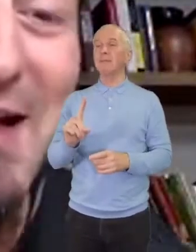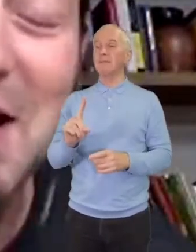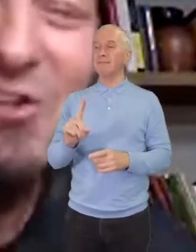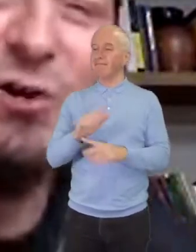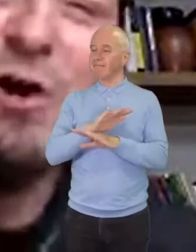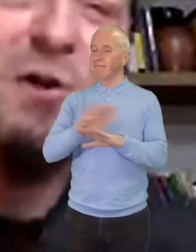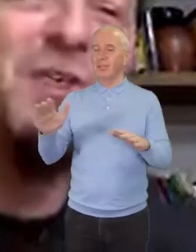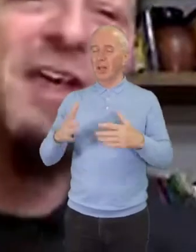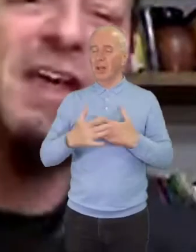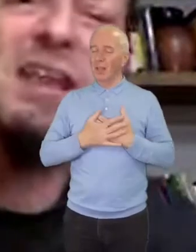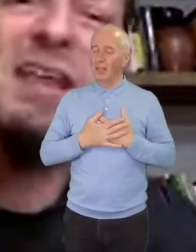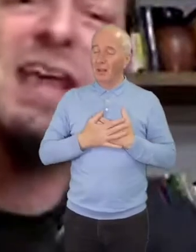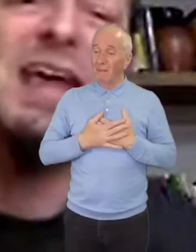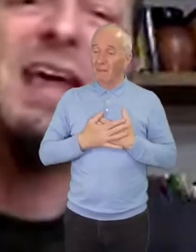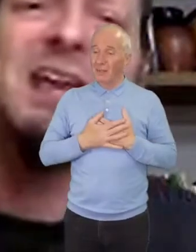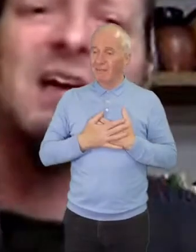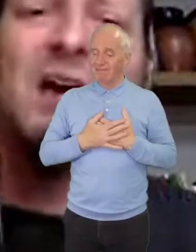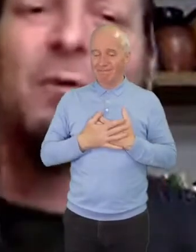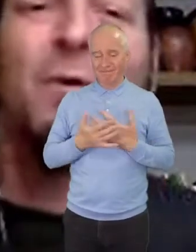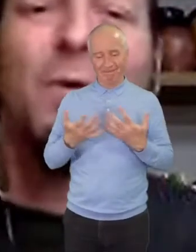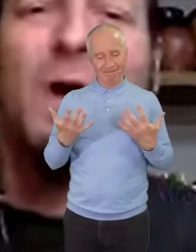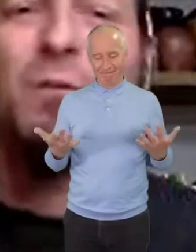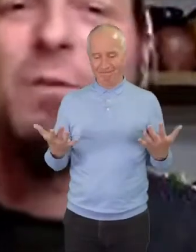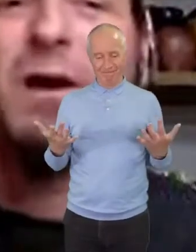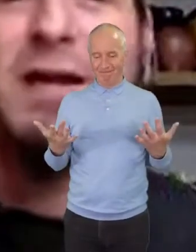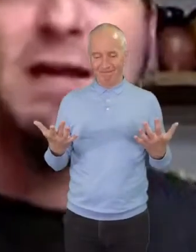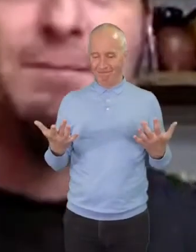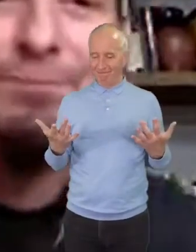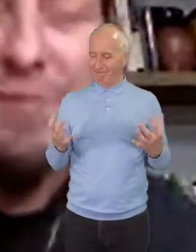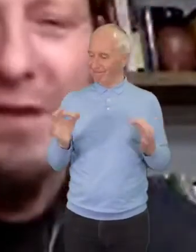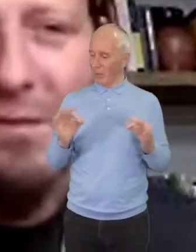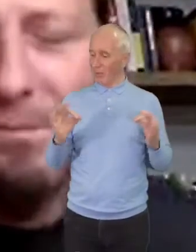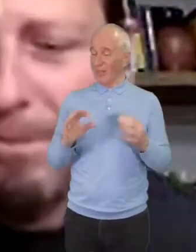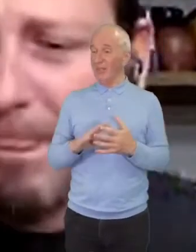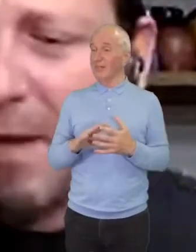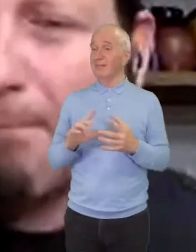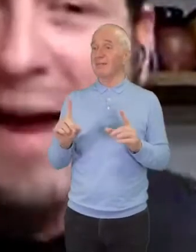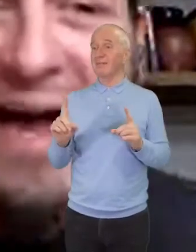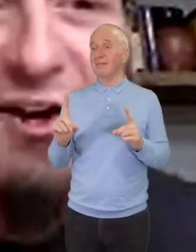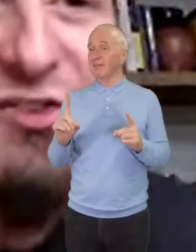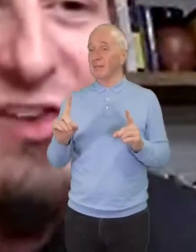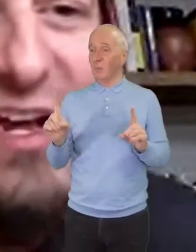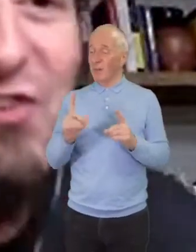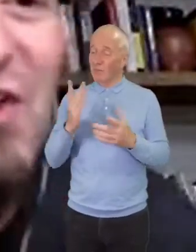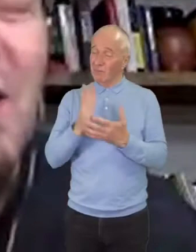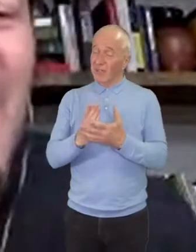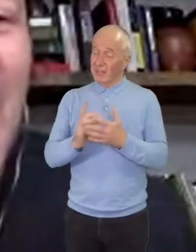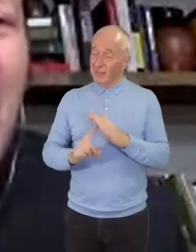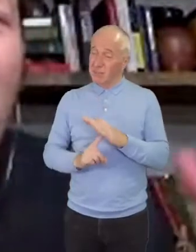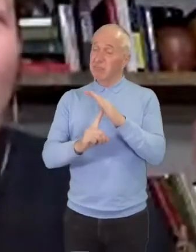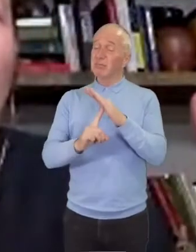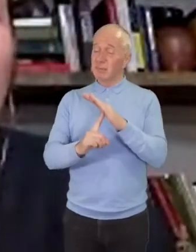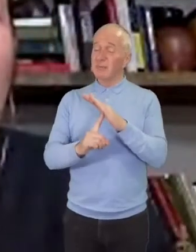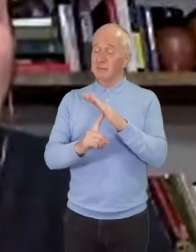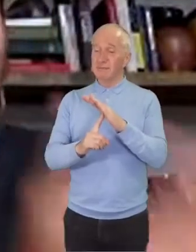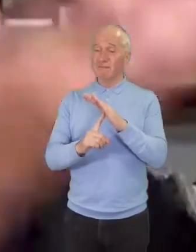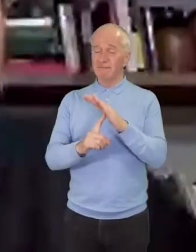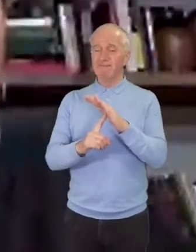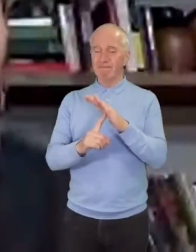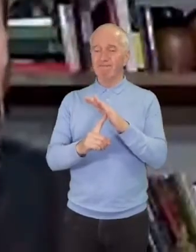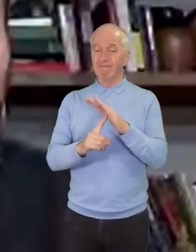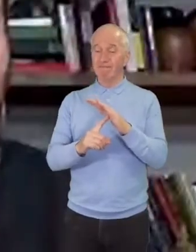still empty. So in the end, what really matters is that our